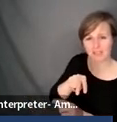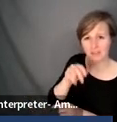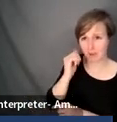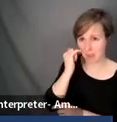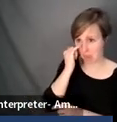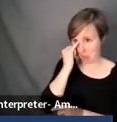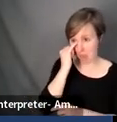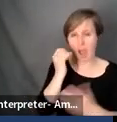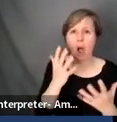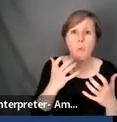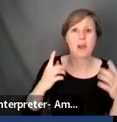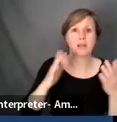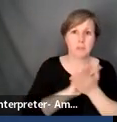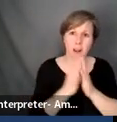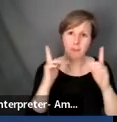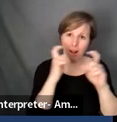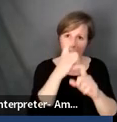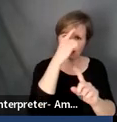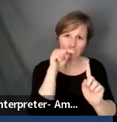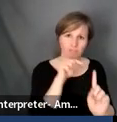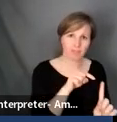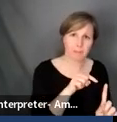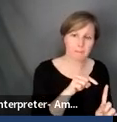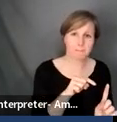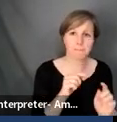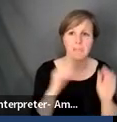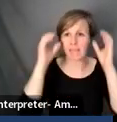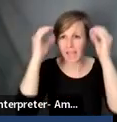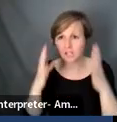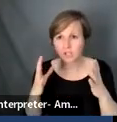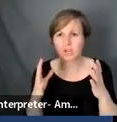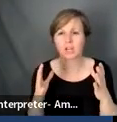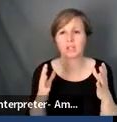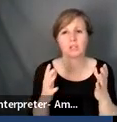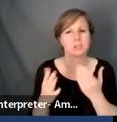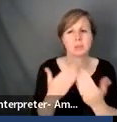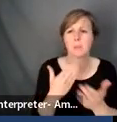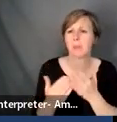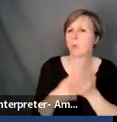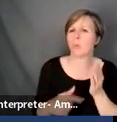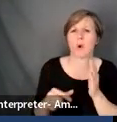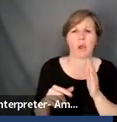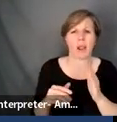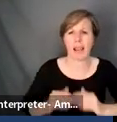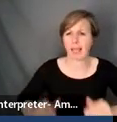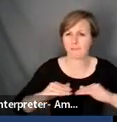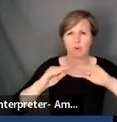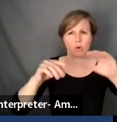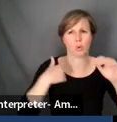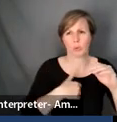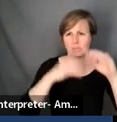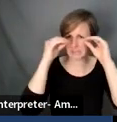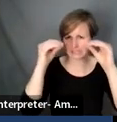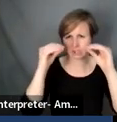complex for them. Because as educators, no matter what grade we are teaching, one of our main goals